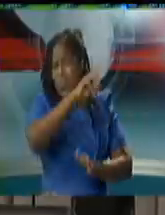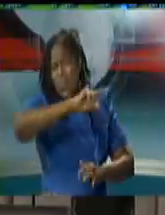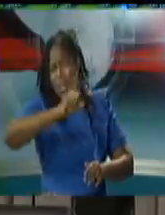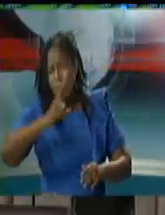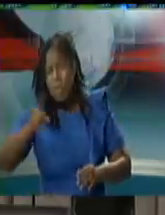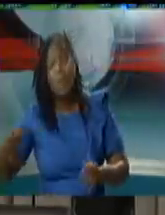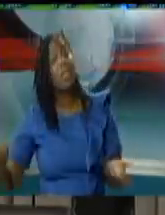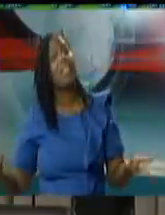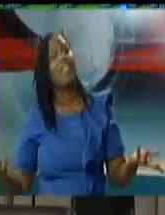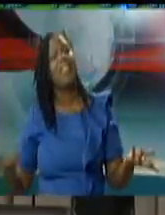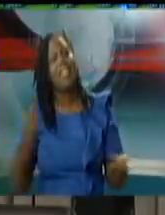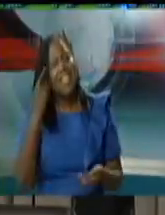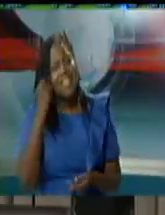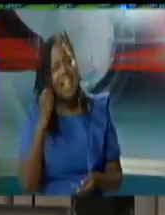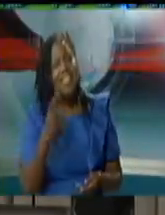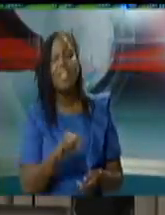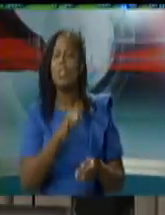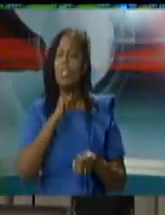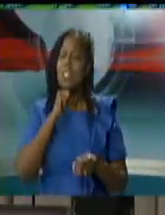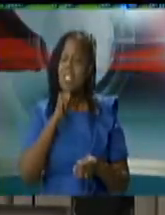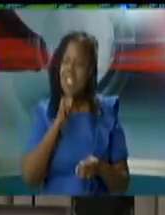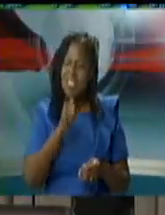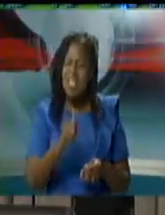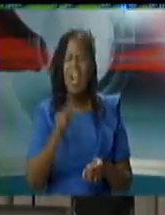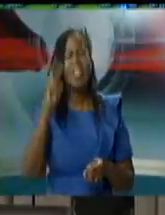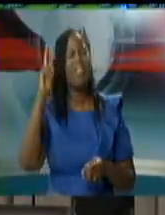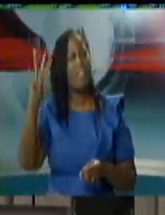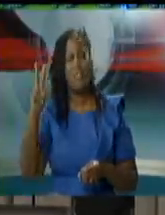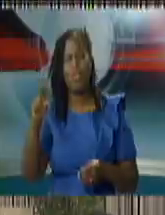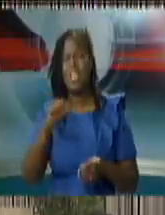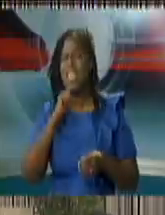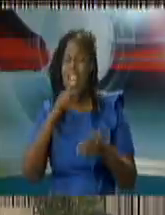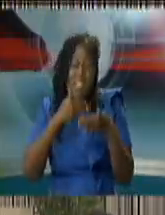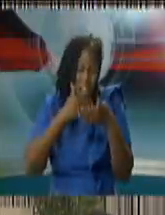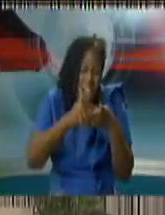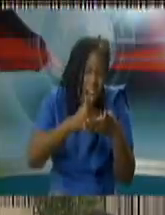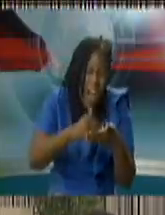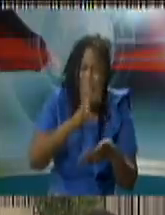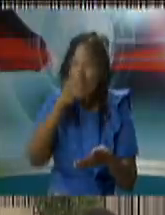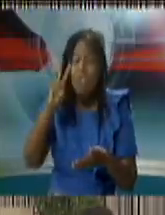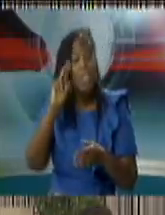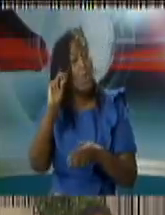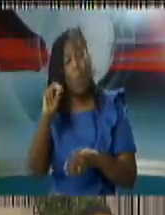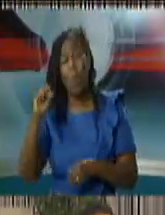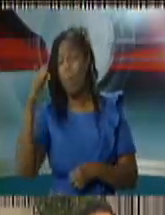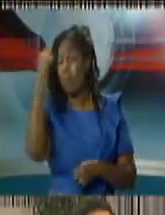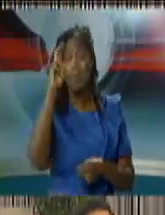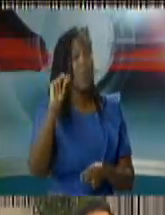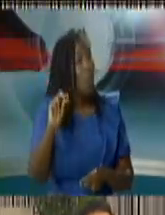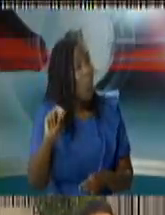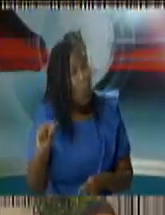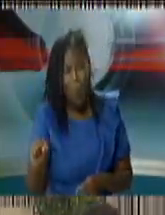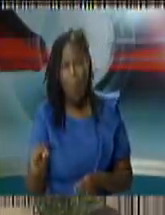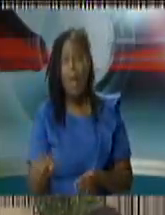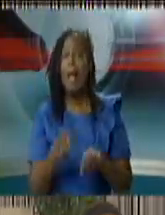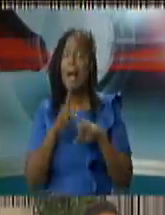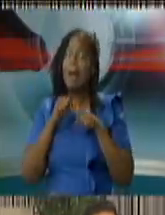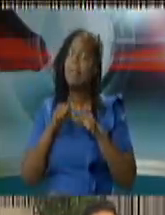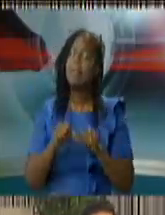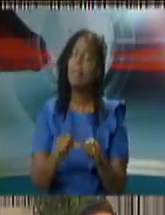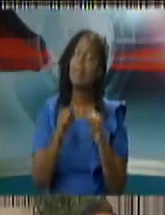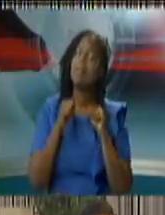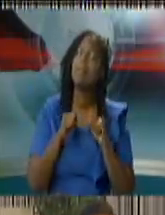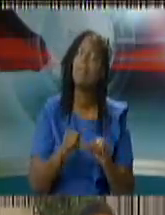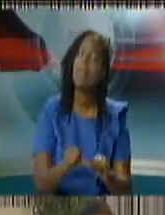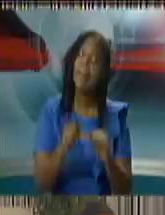this is not even close to a victory keep the pressure on um i just got a minister cox if you'd permit me i just got a a virtual